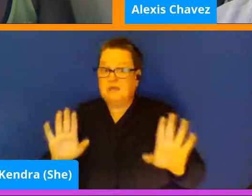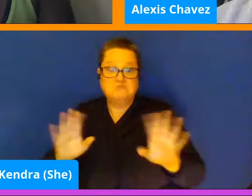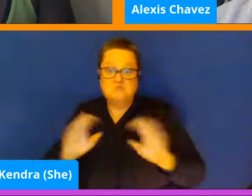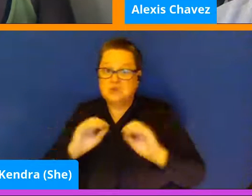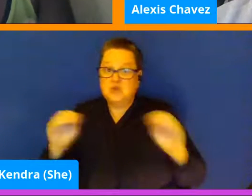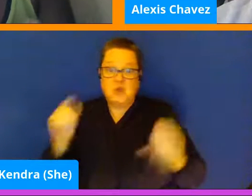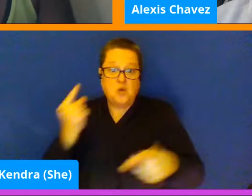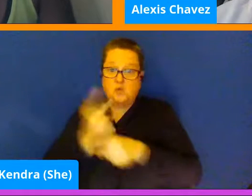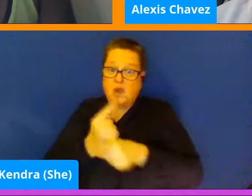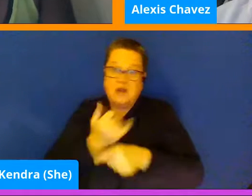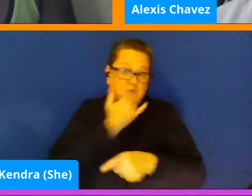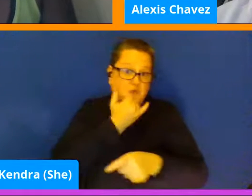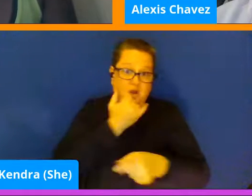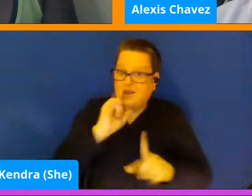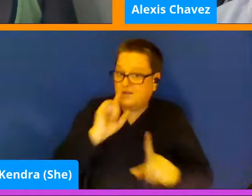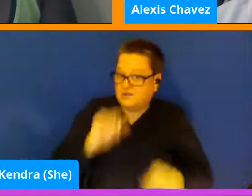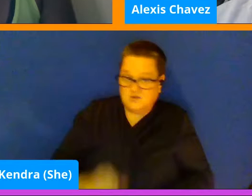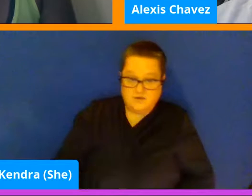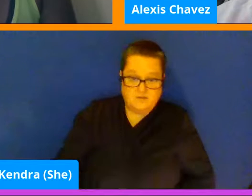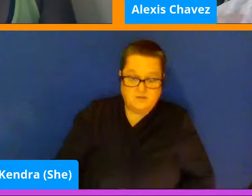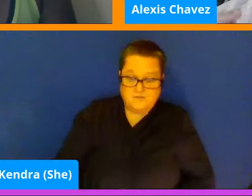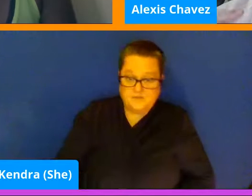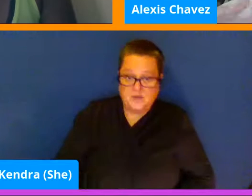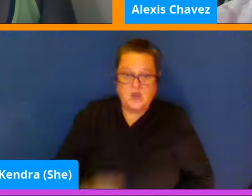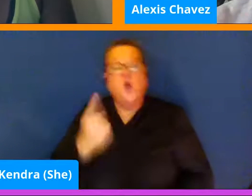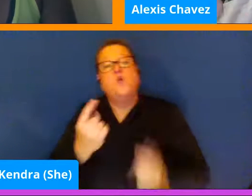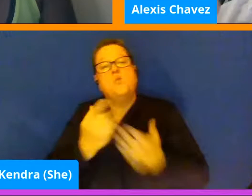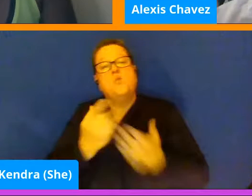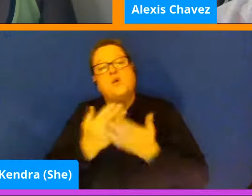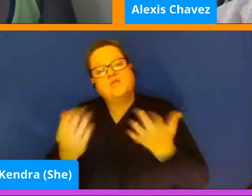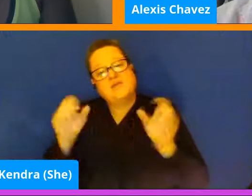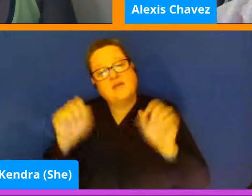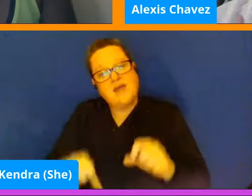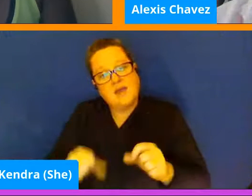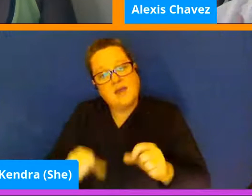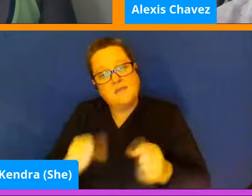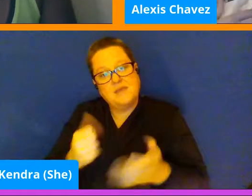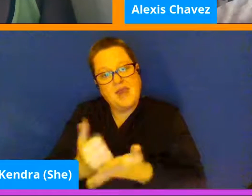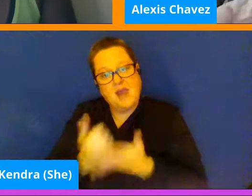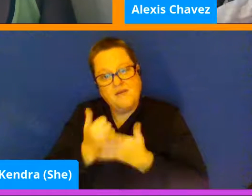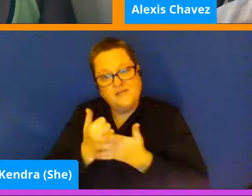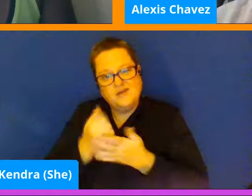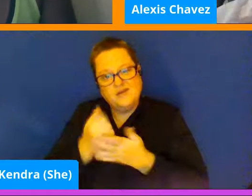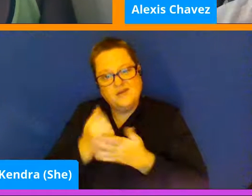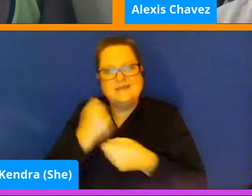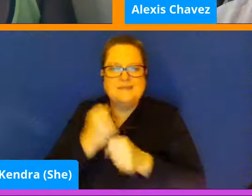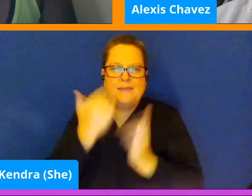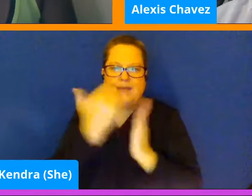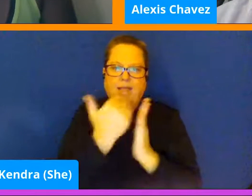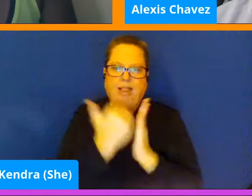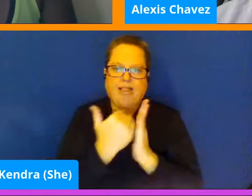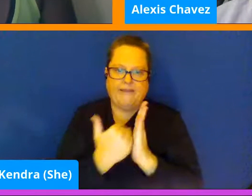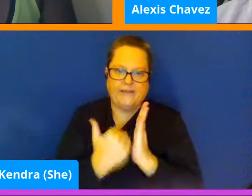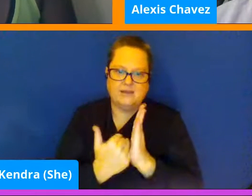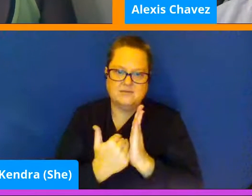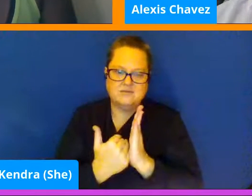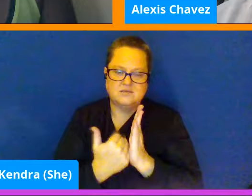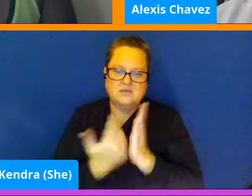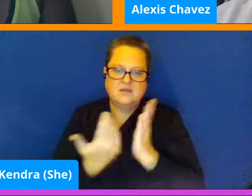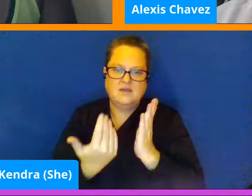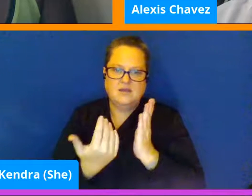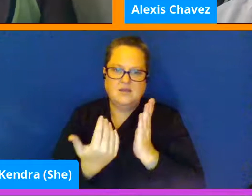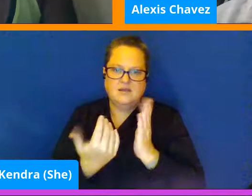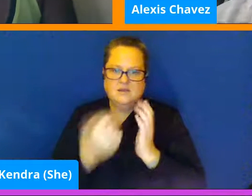One thing that can be helpful is to make a bit of a list. So if you have trouble coming up with things in the moment